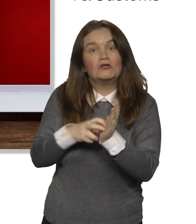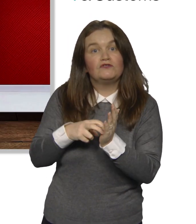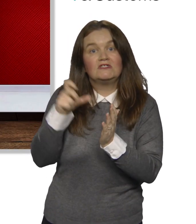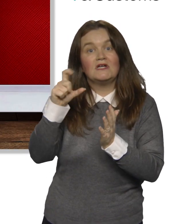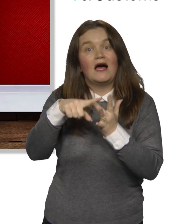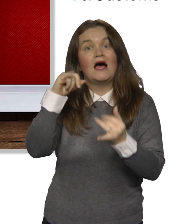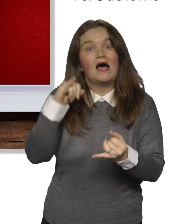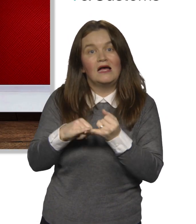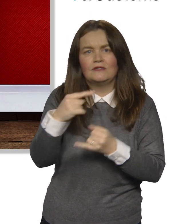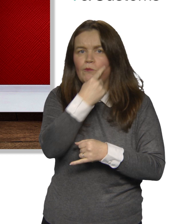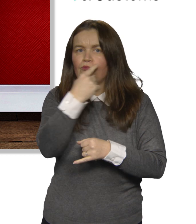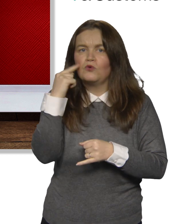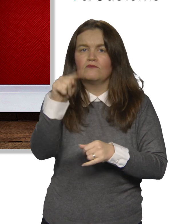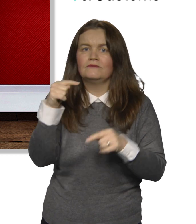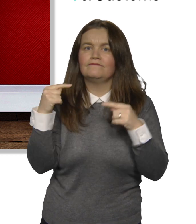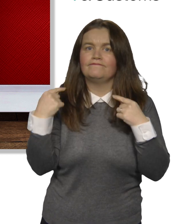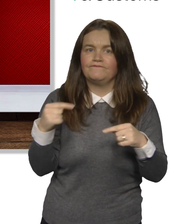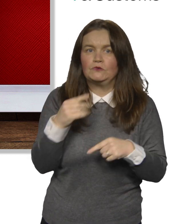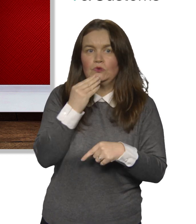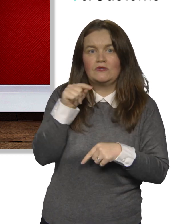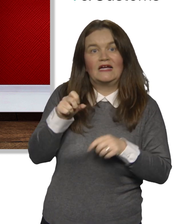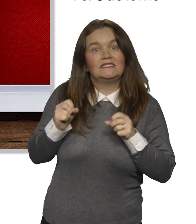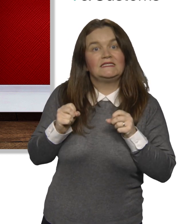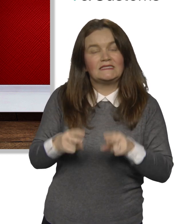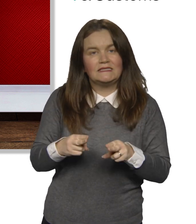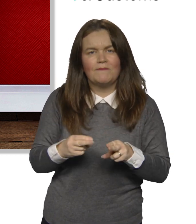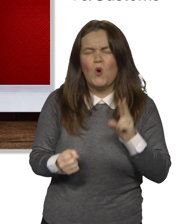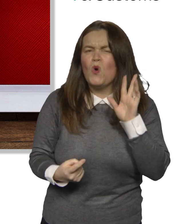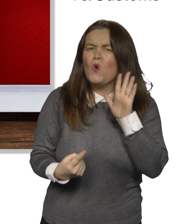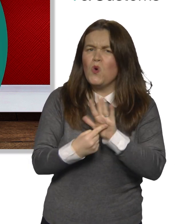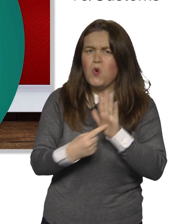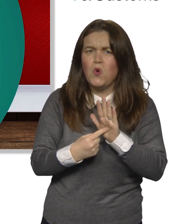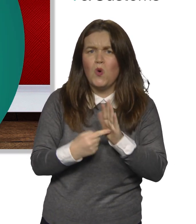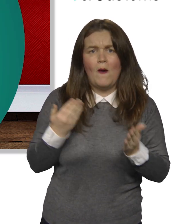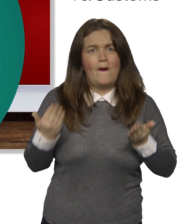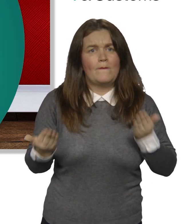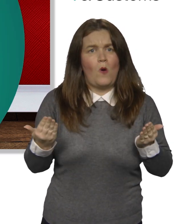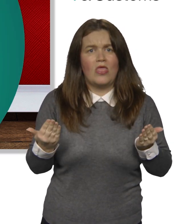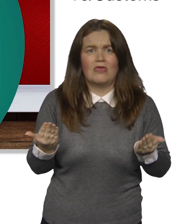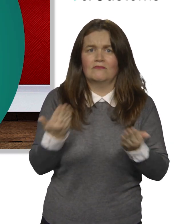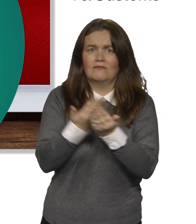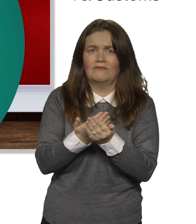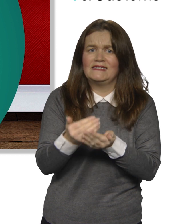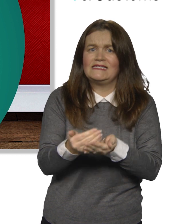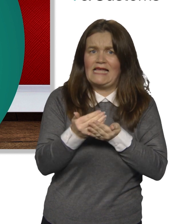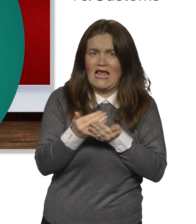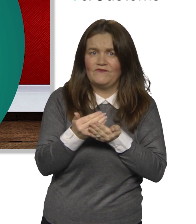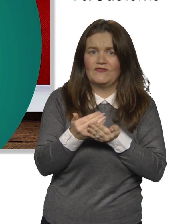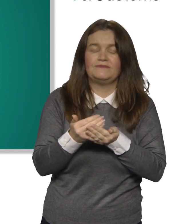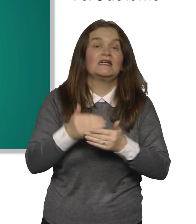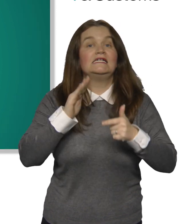confirm your registration for CIS and is proof that you're entitled to use the scheme. It's important that you keep both letters safe.